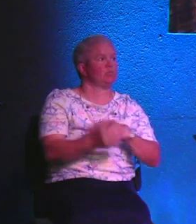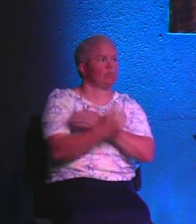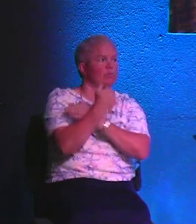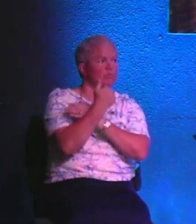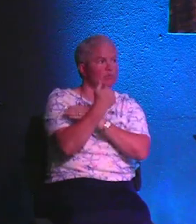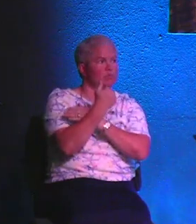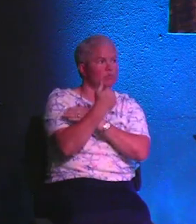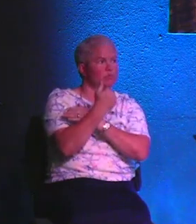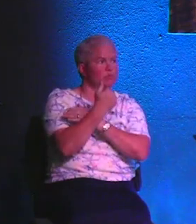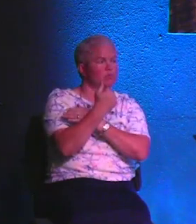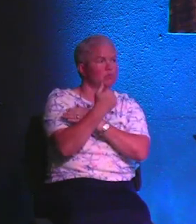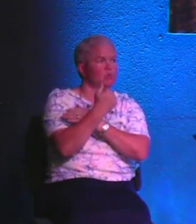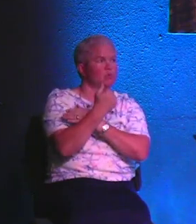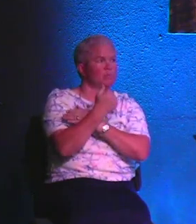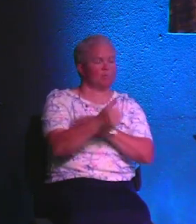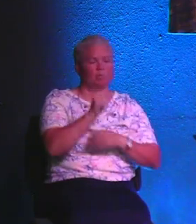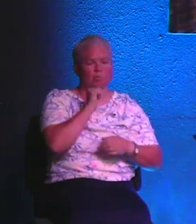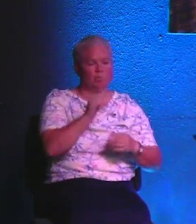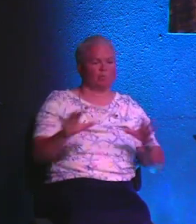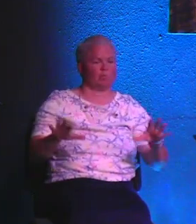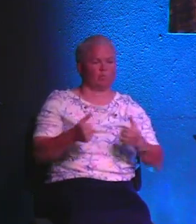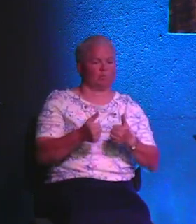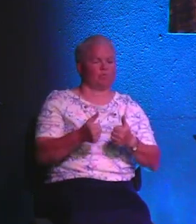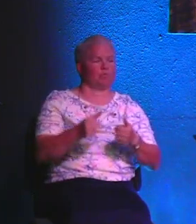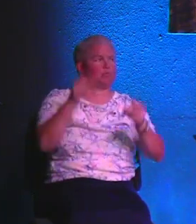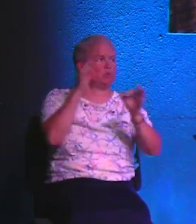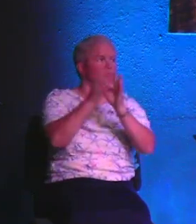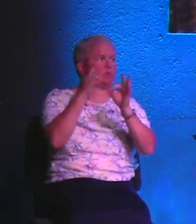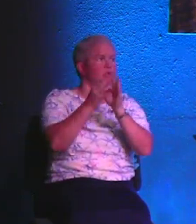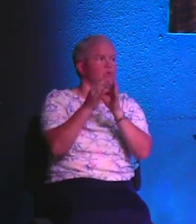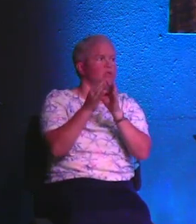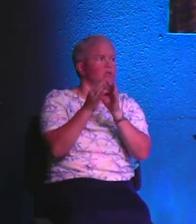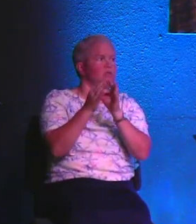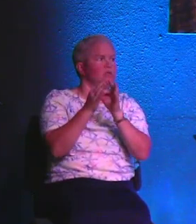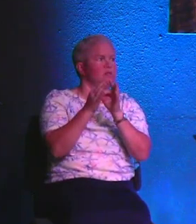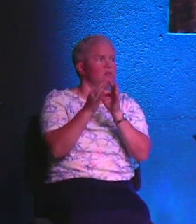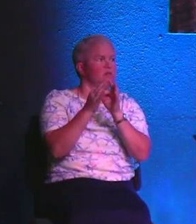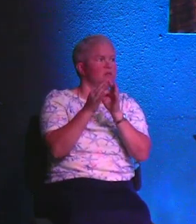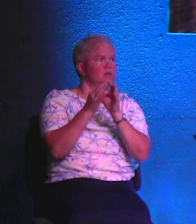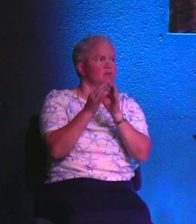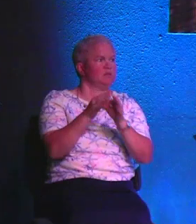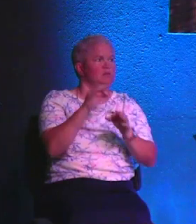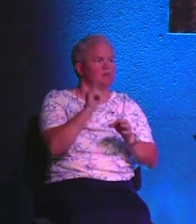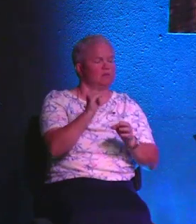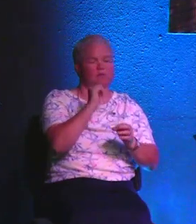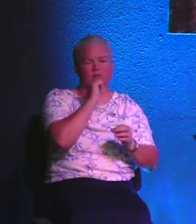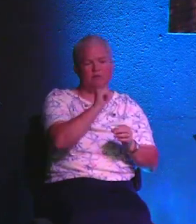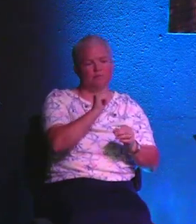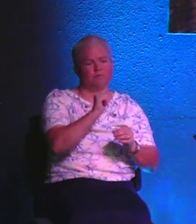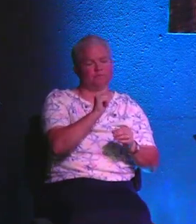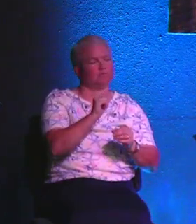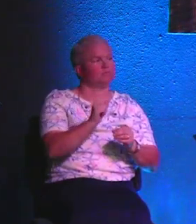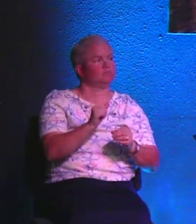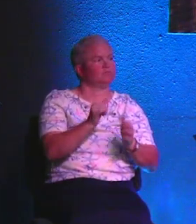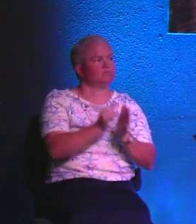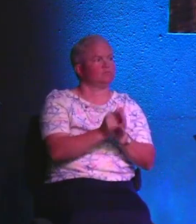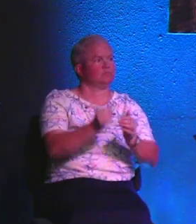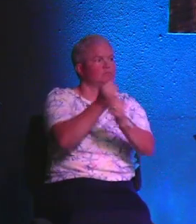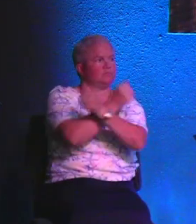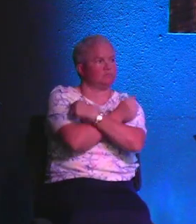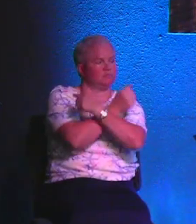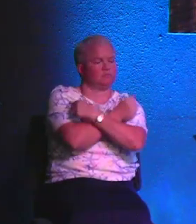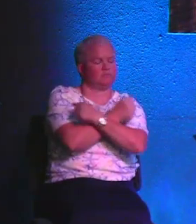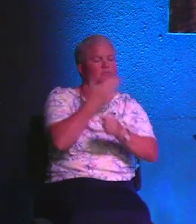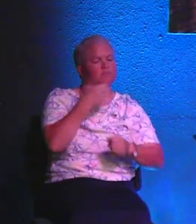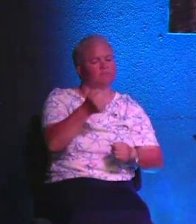this morning, which is not going to challenge you in your faith. But I'm not going to do that. I love you